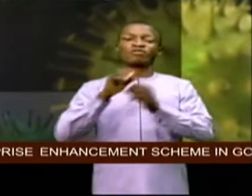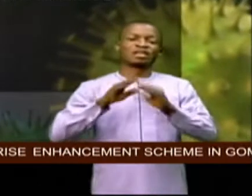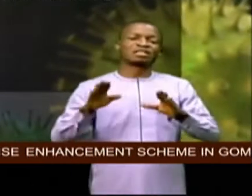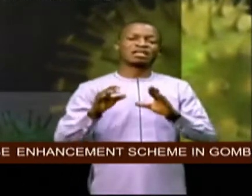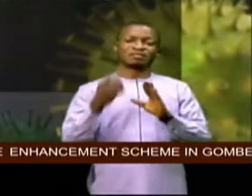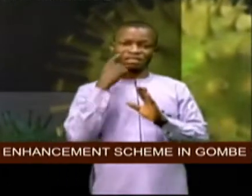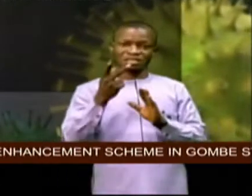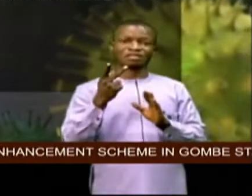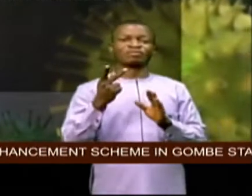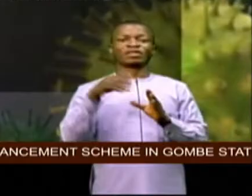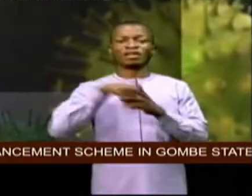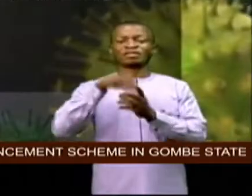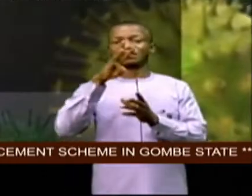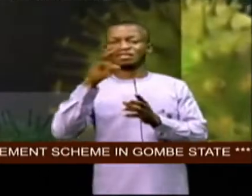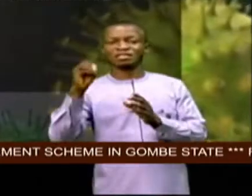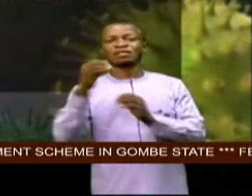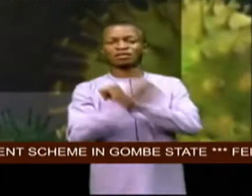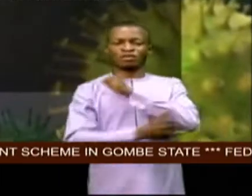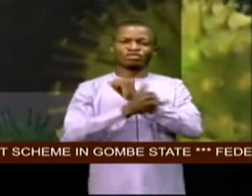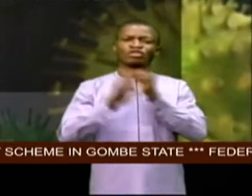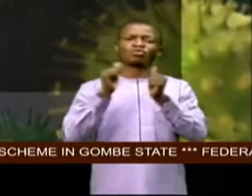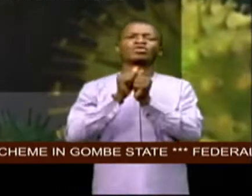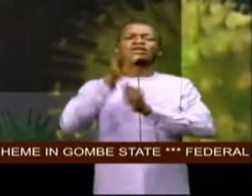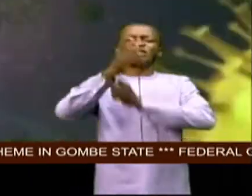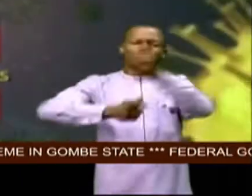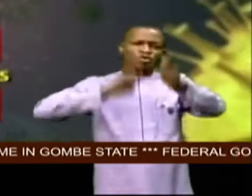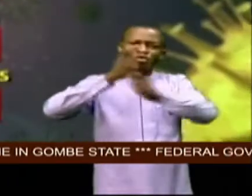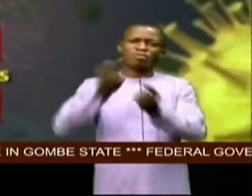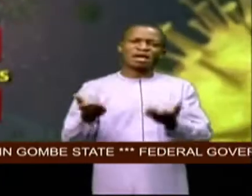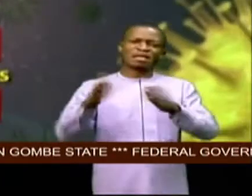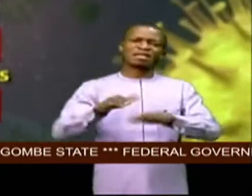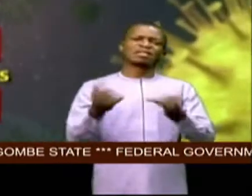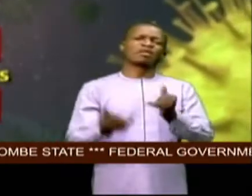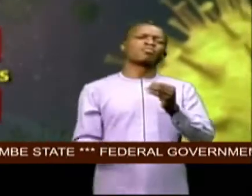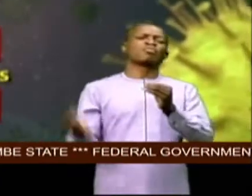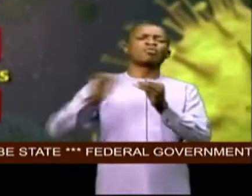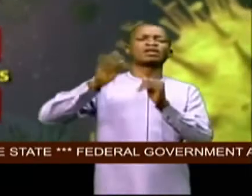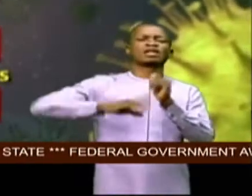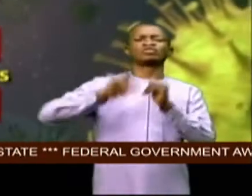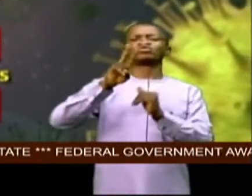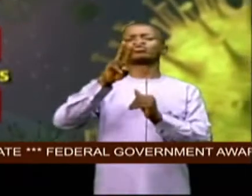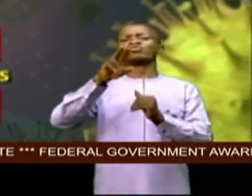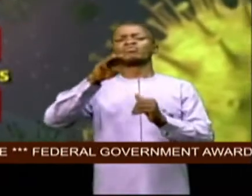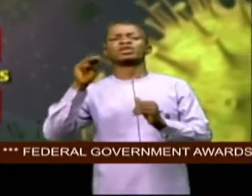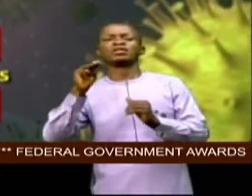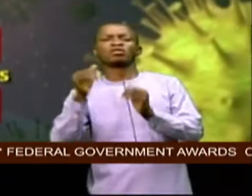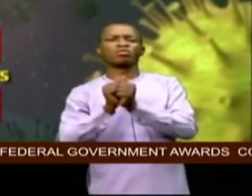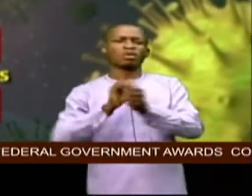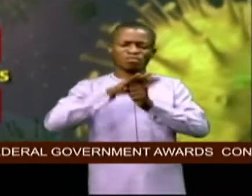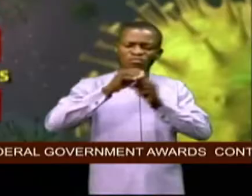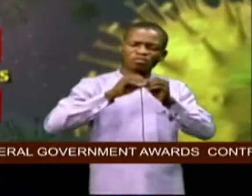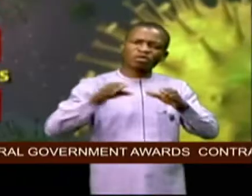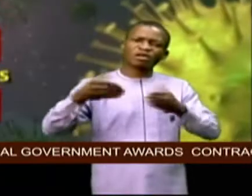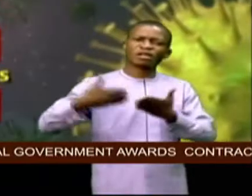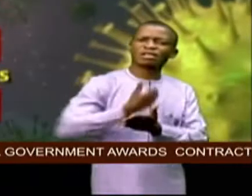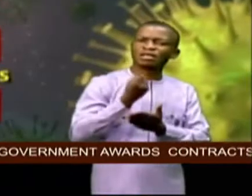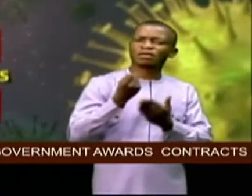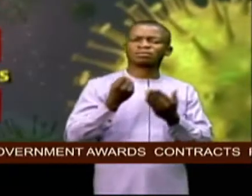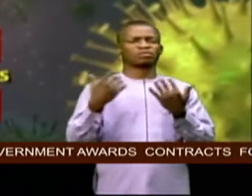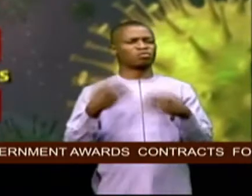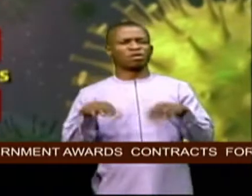countries with the global death toll now well past 2 million and new variants of the virus causing deep concern